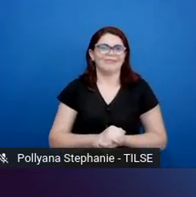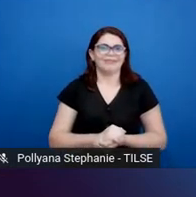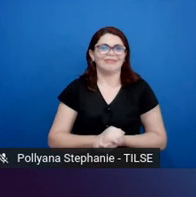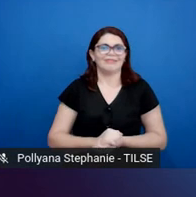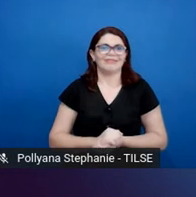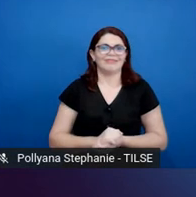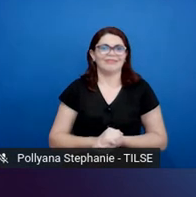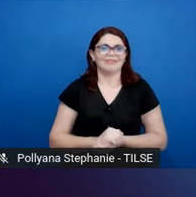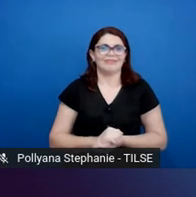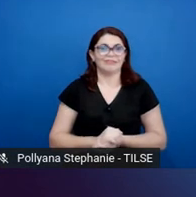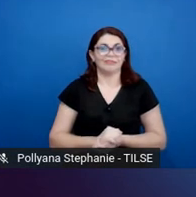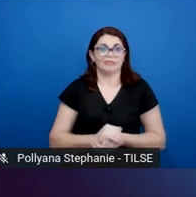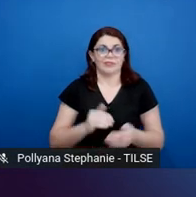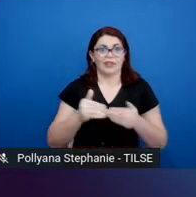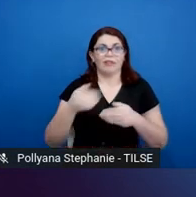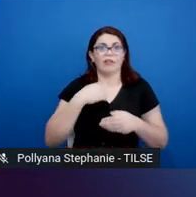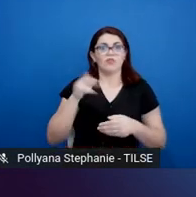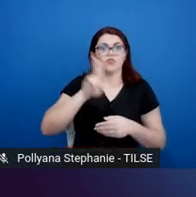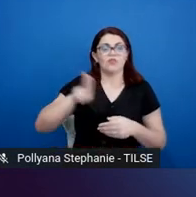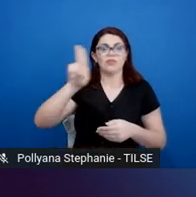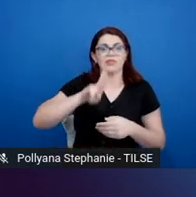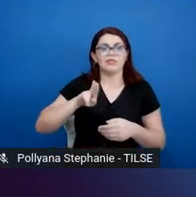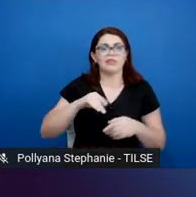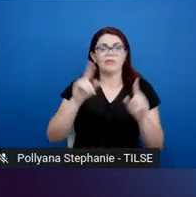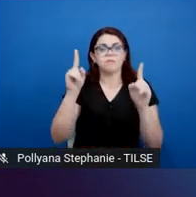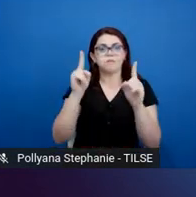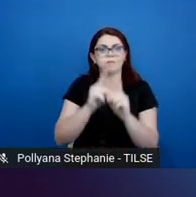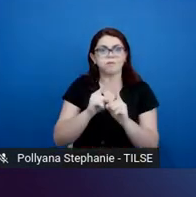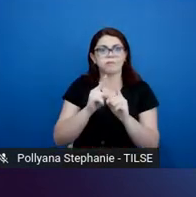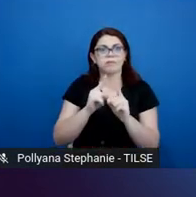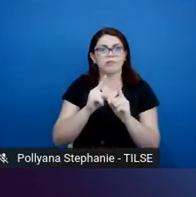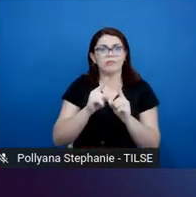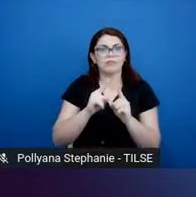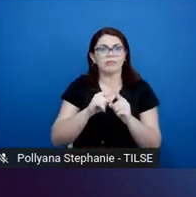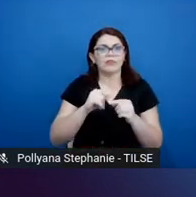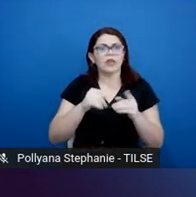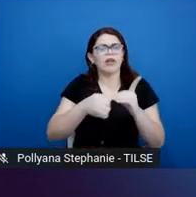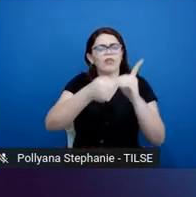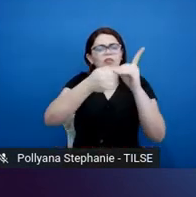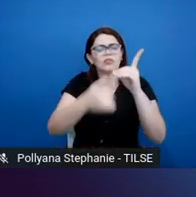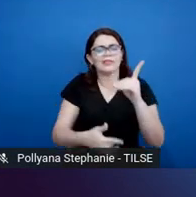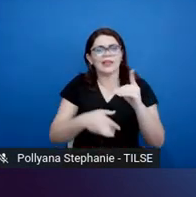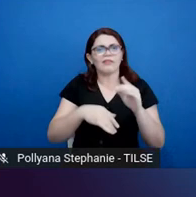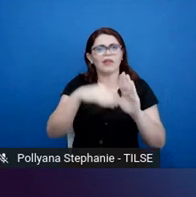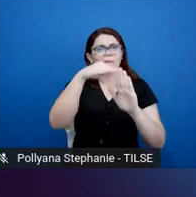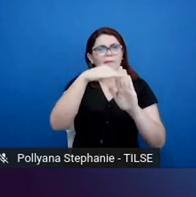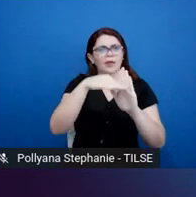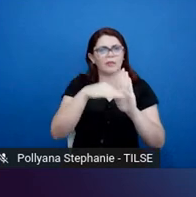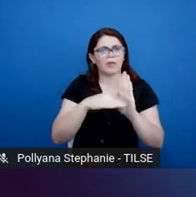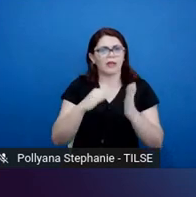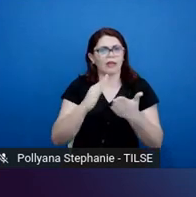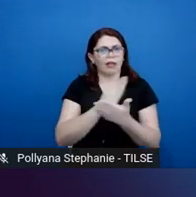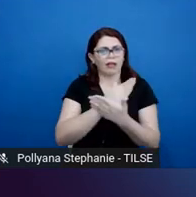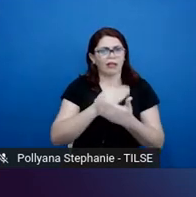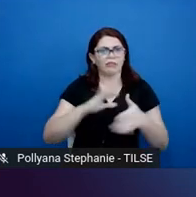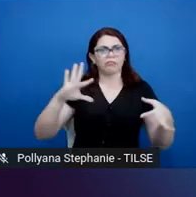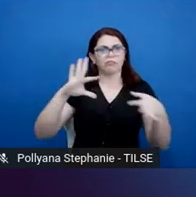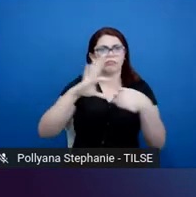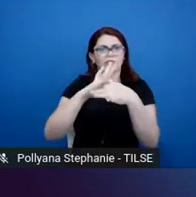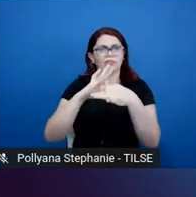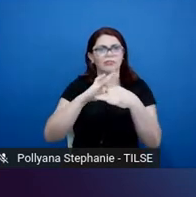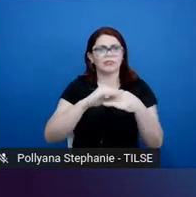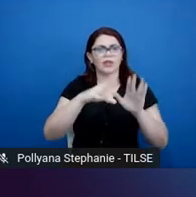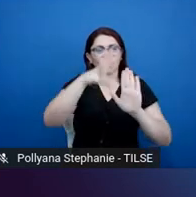And I'm going to use a few acronyms to describe some of these programs that are related to